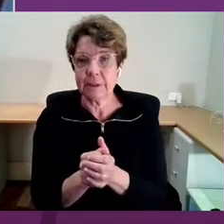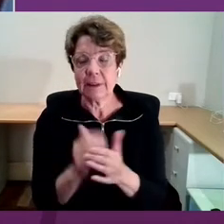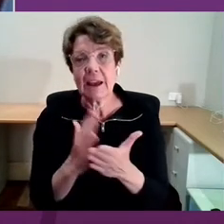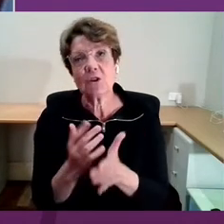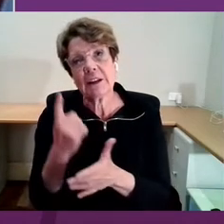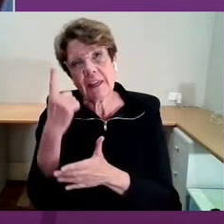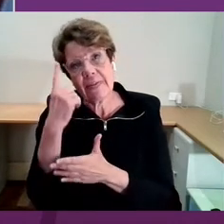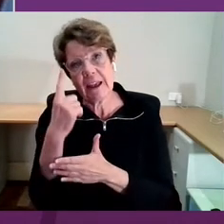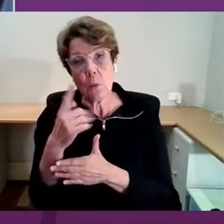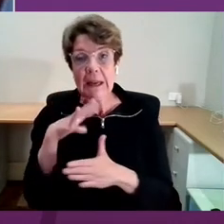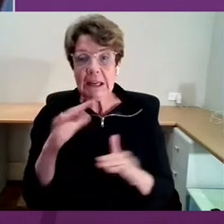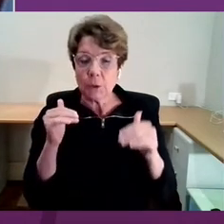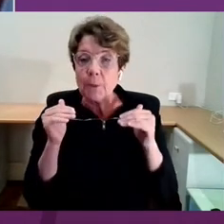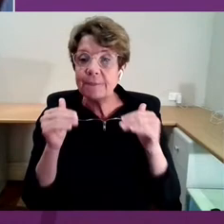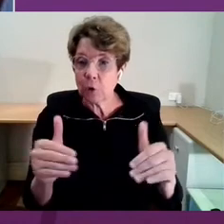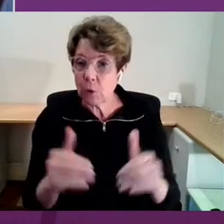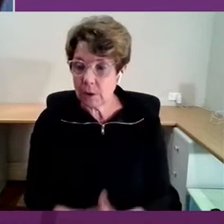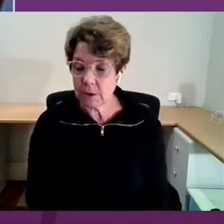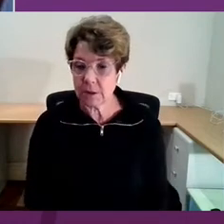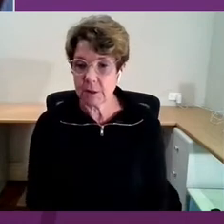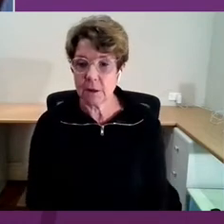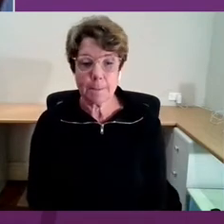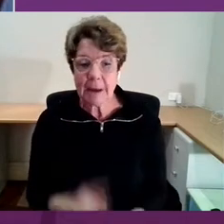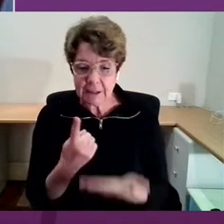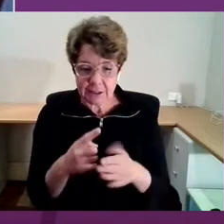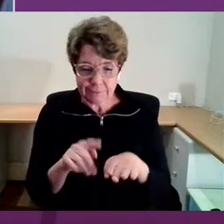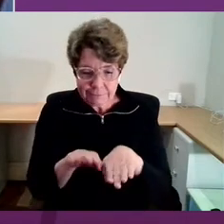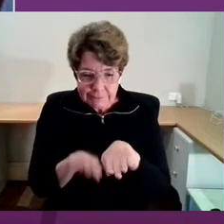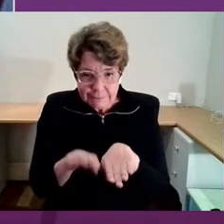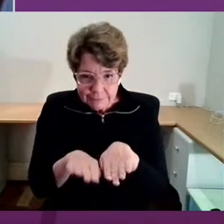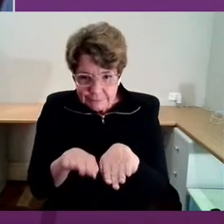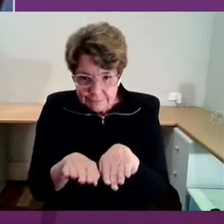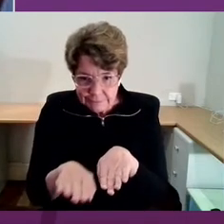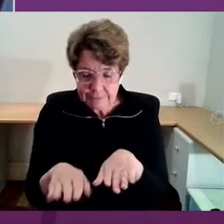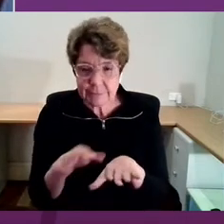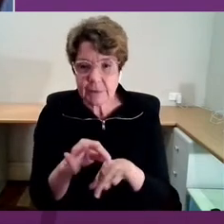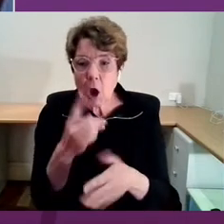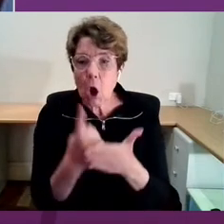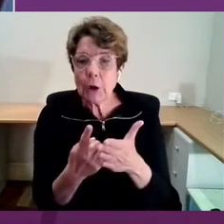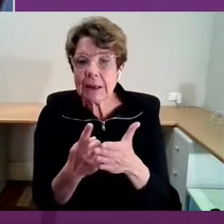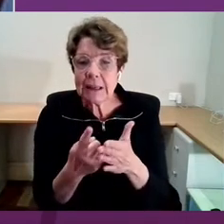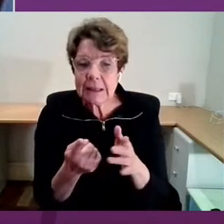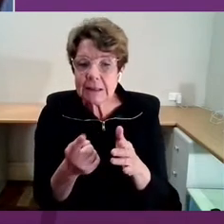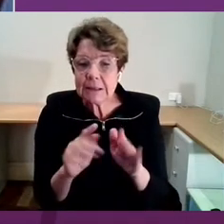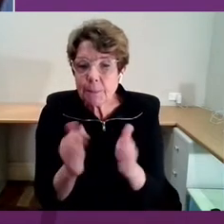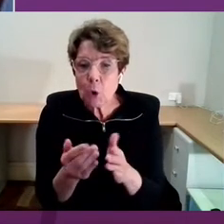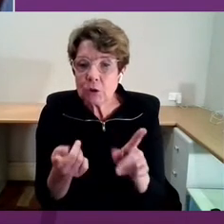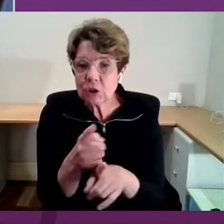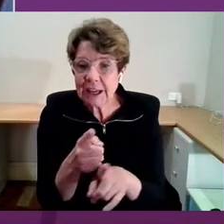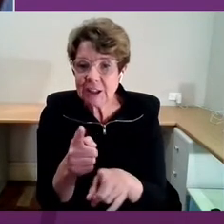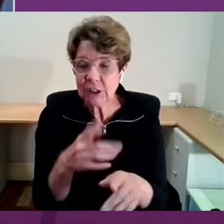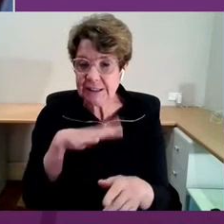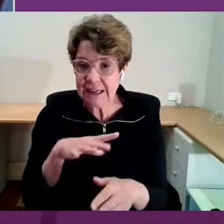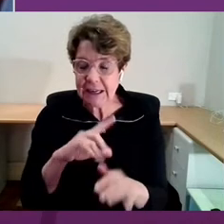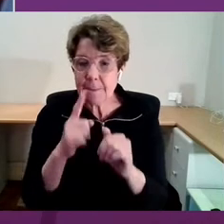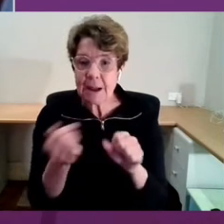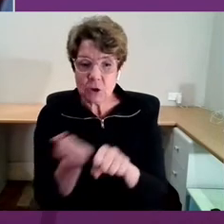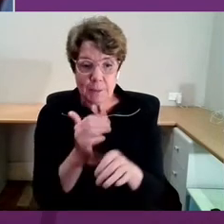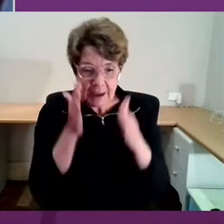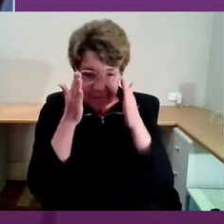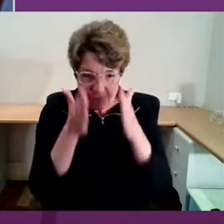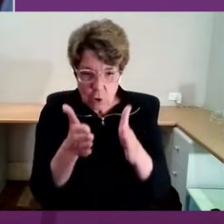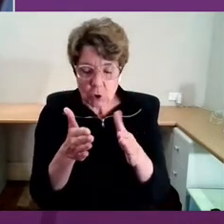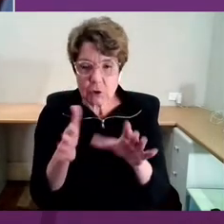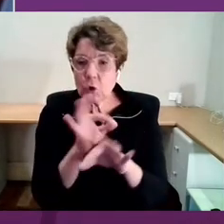move forward with baby steps. Only small changes required. But to keep our focus not on what was